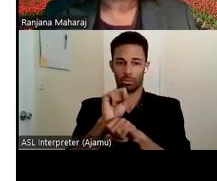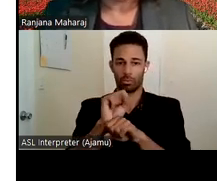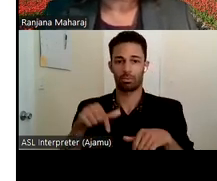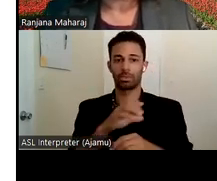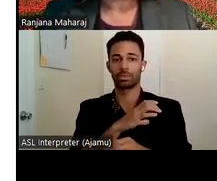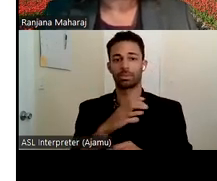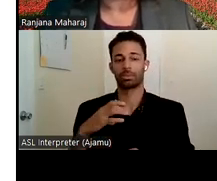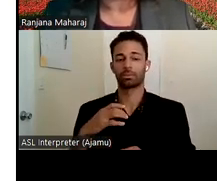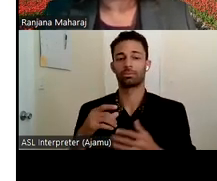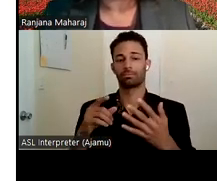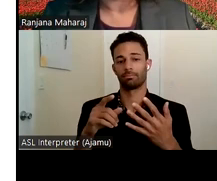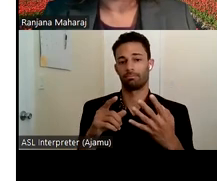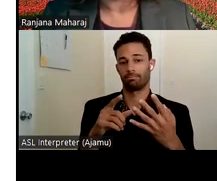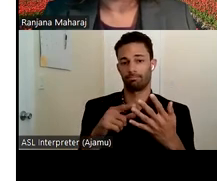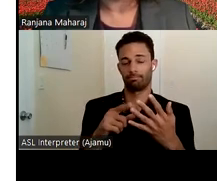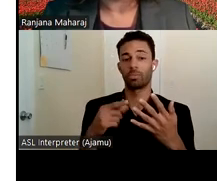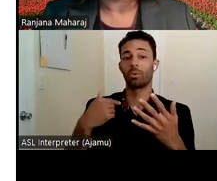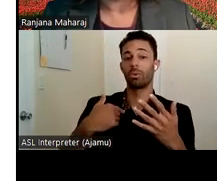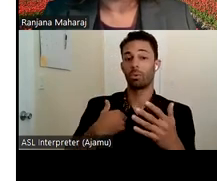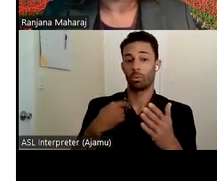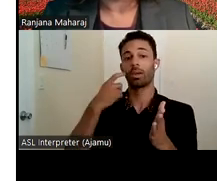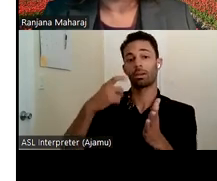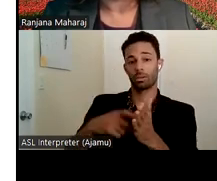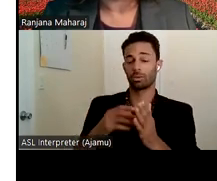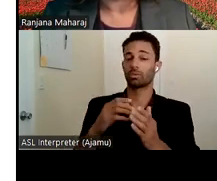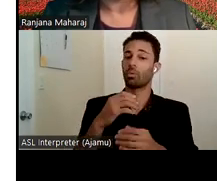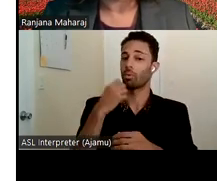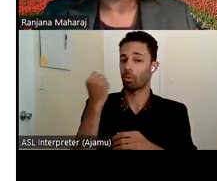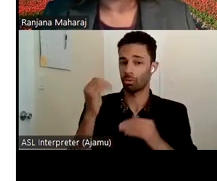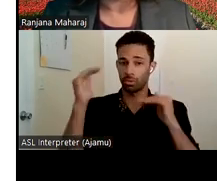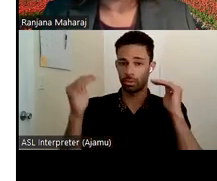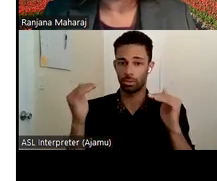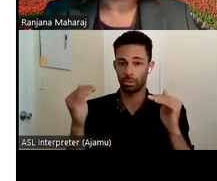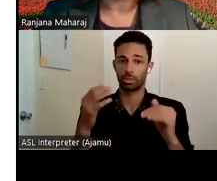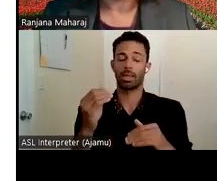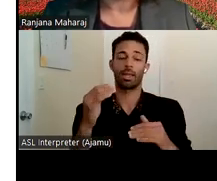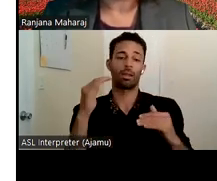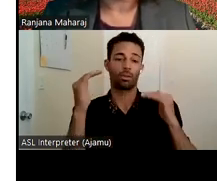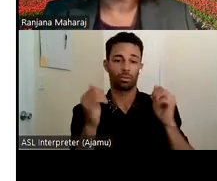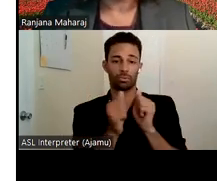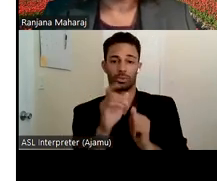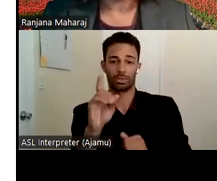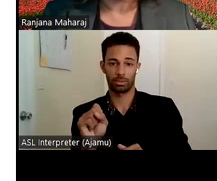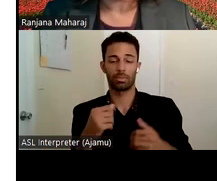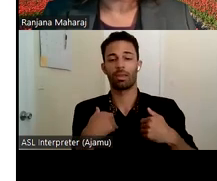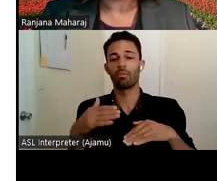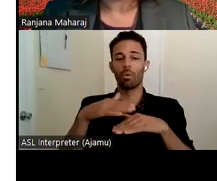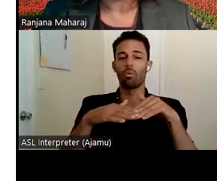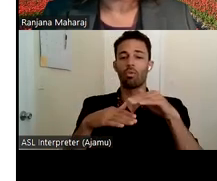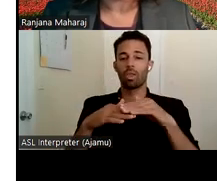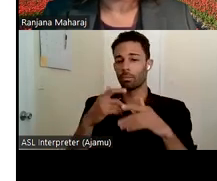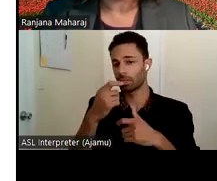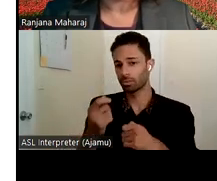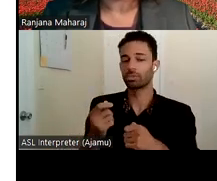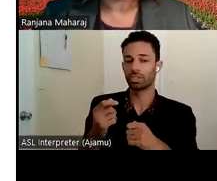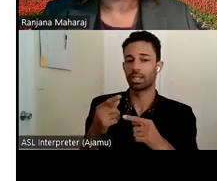other older adults and adults with disabilities have many overlapping interests, they are distinct communities, and any policies that